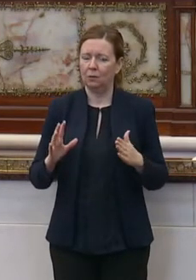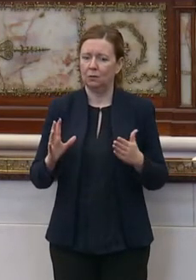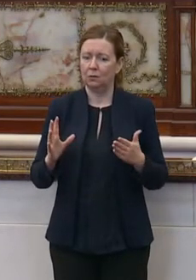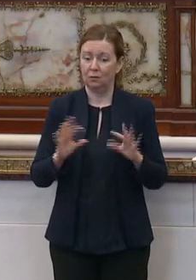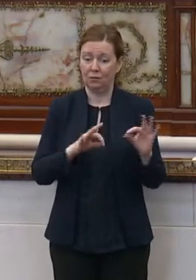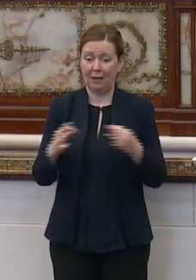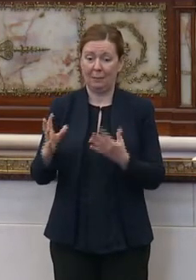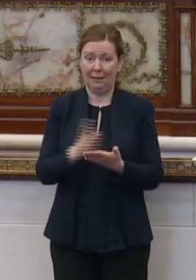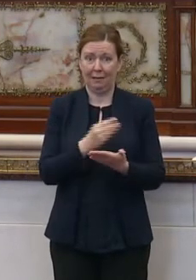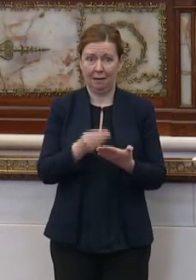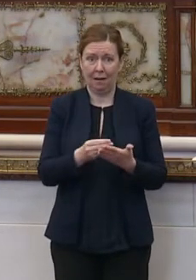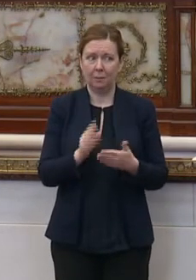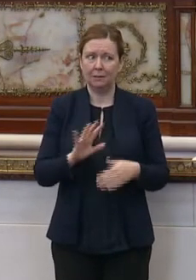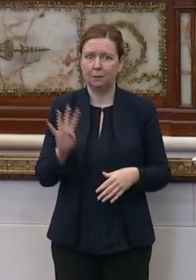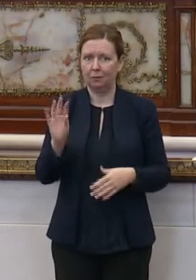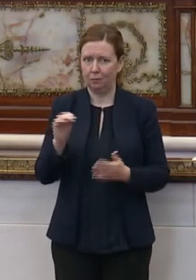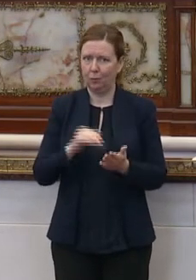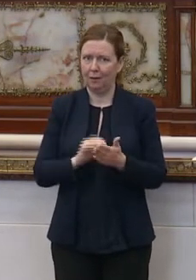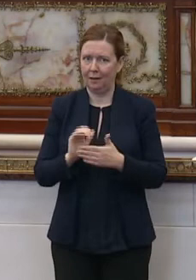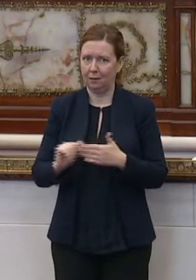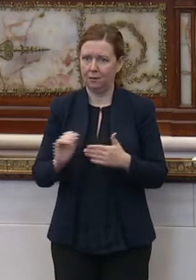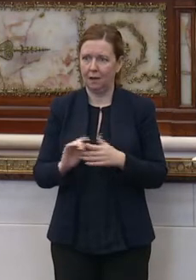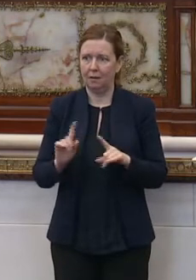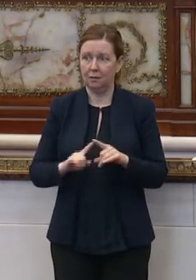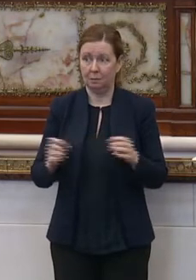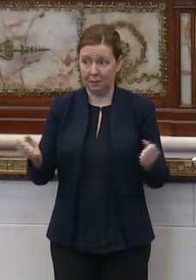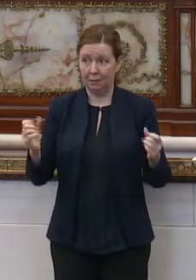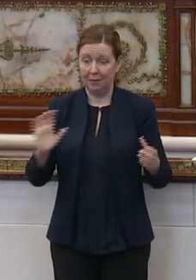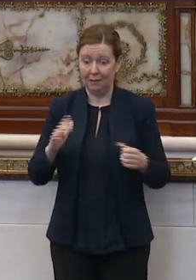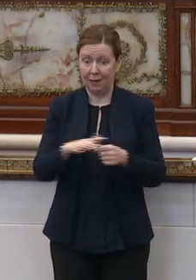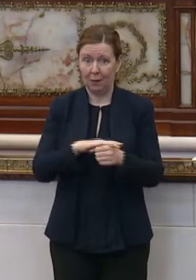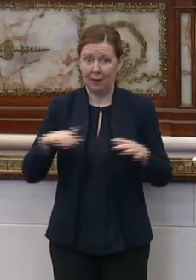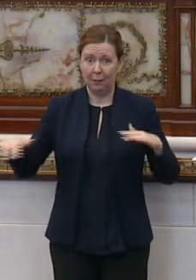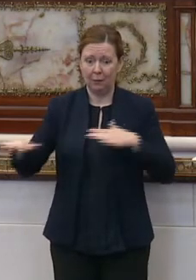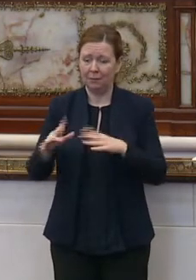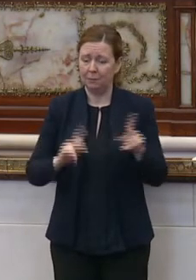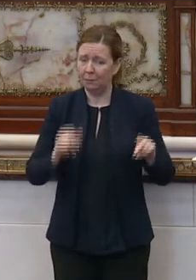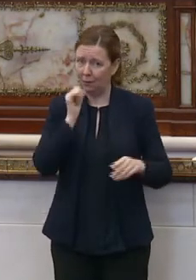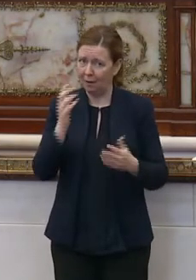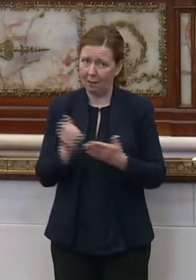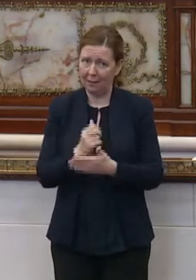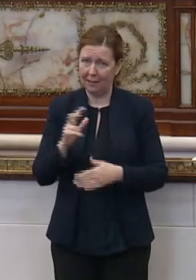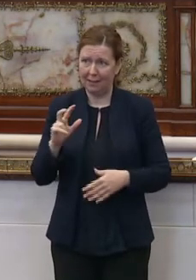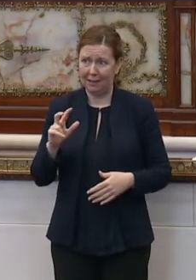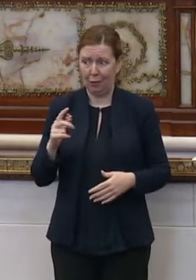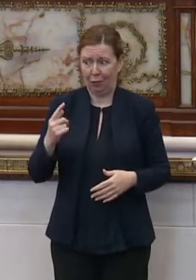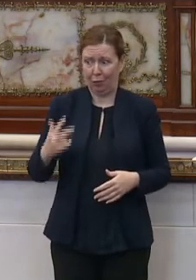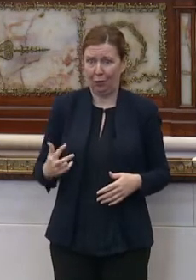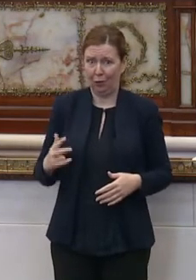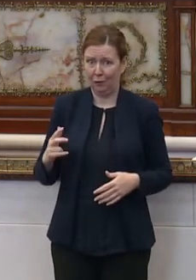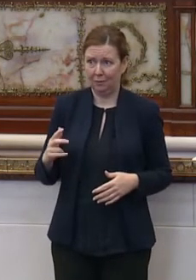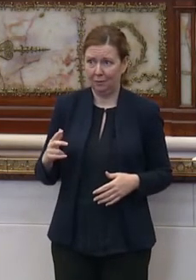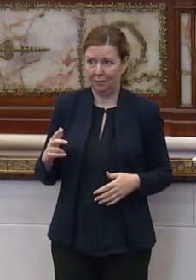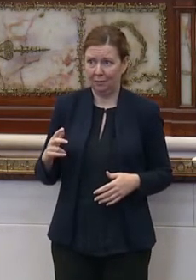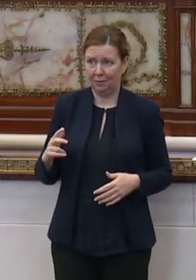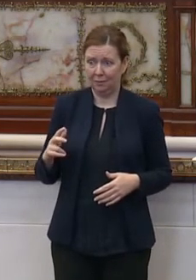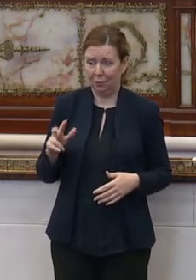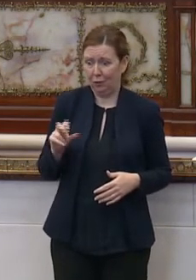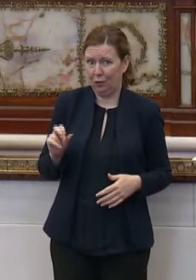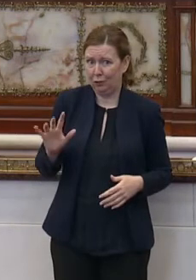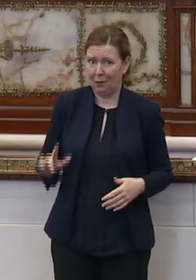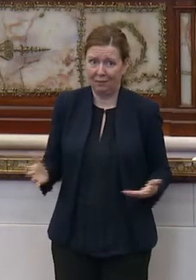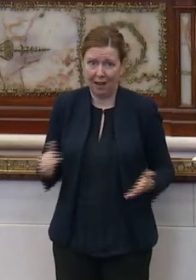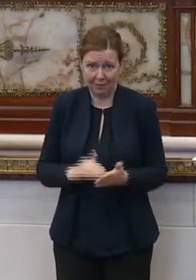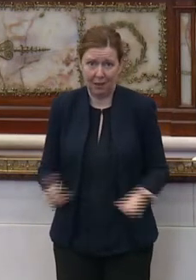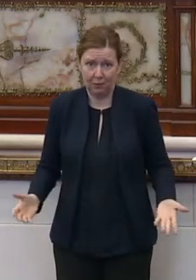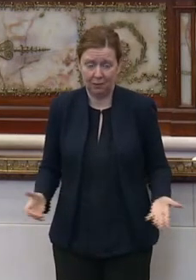is about $40,000. But in many of our neighborhoods, people are not making third or even 25. And